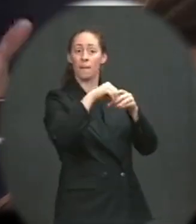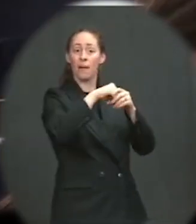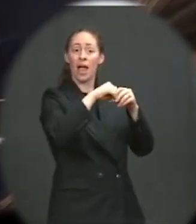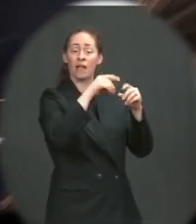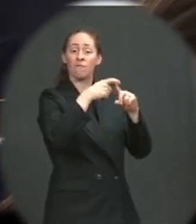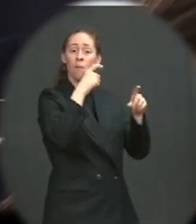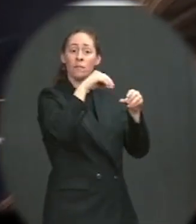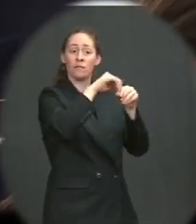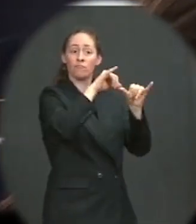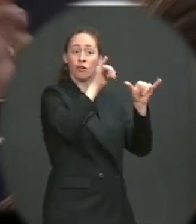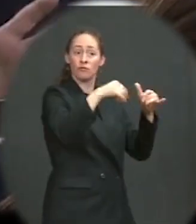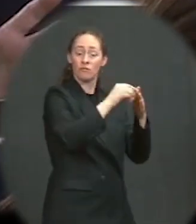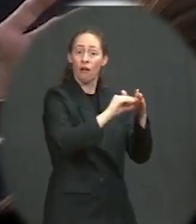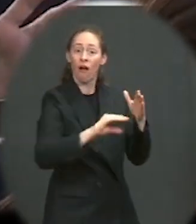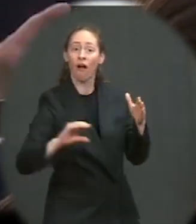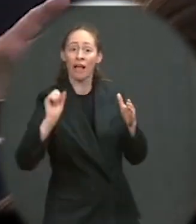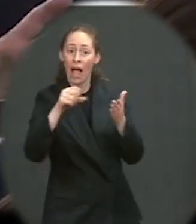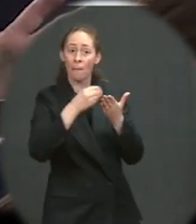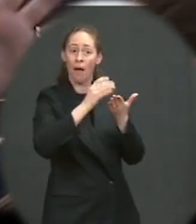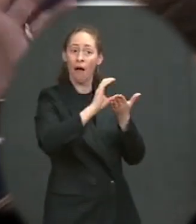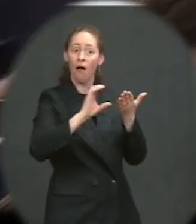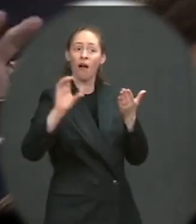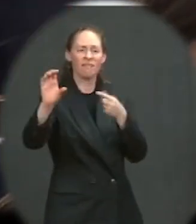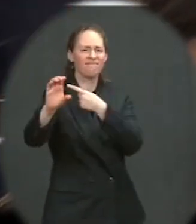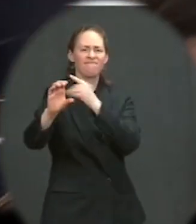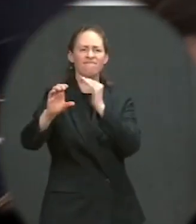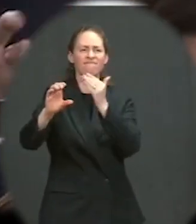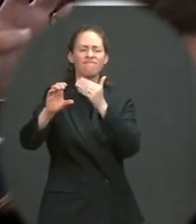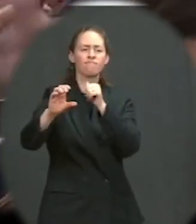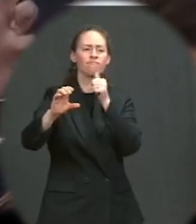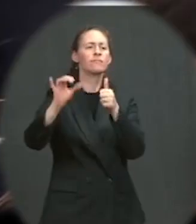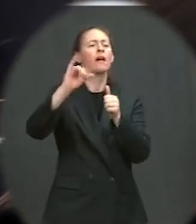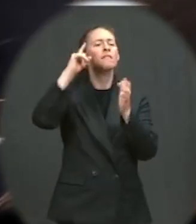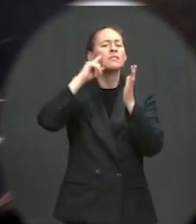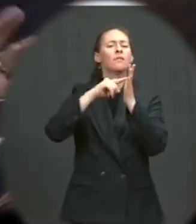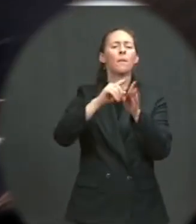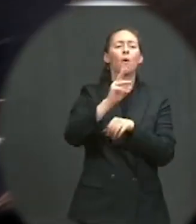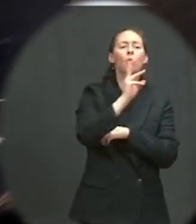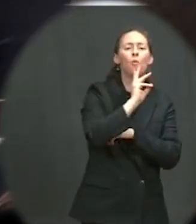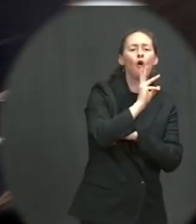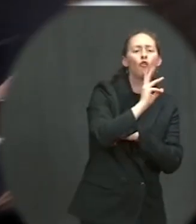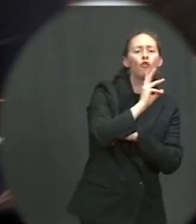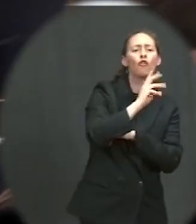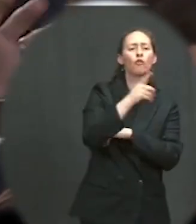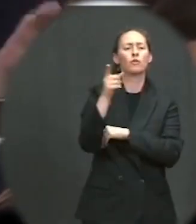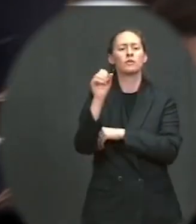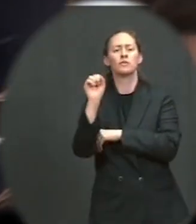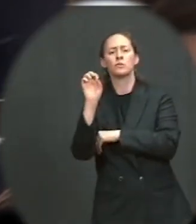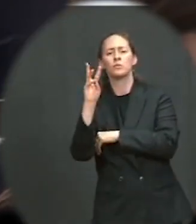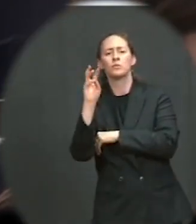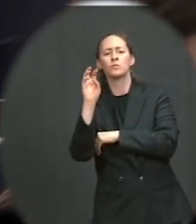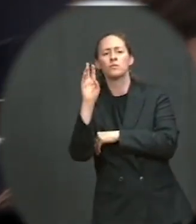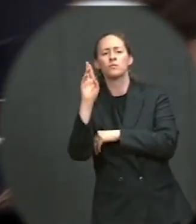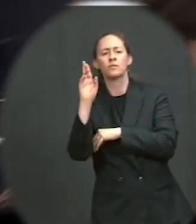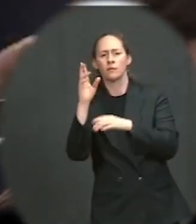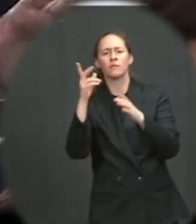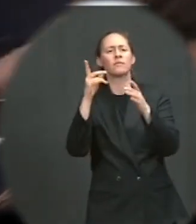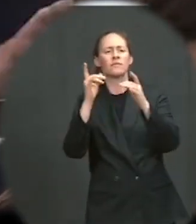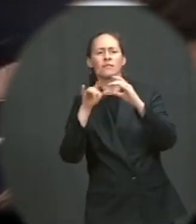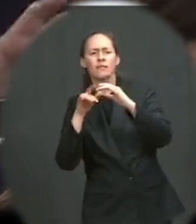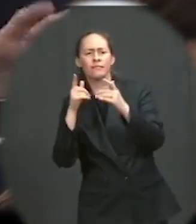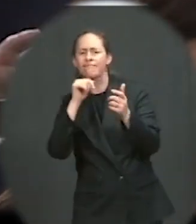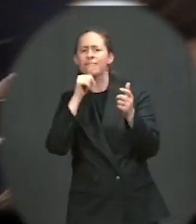water and sewer. But why was it not okay for infrastructure or limited for infrastructure,